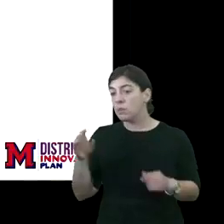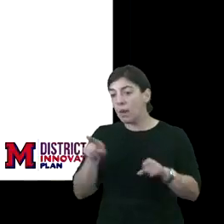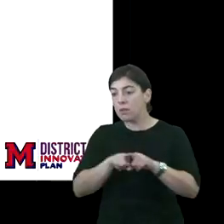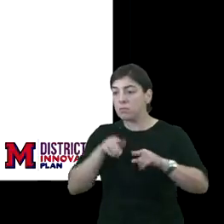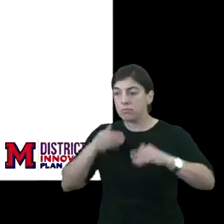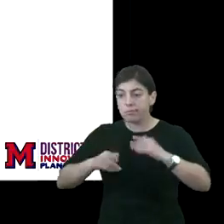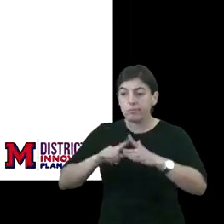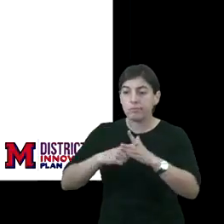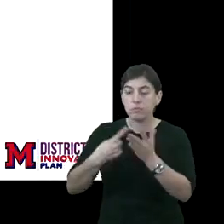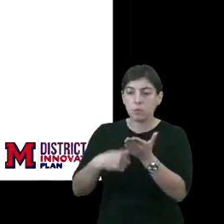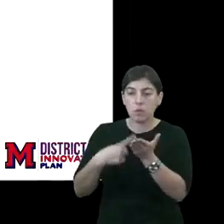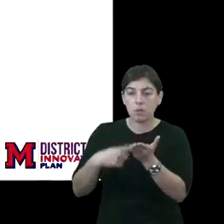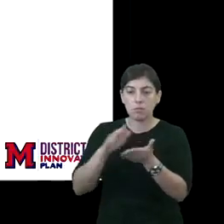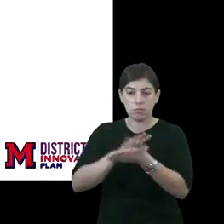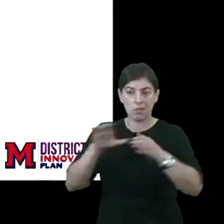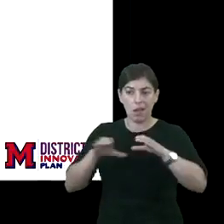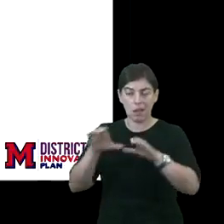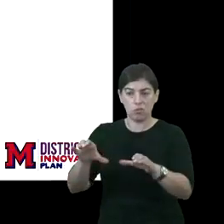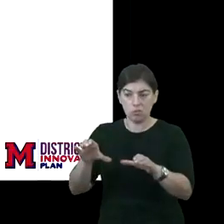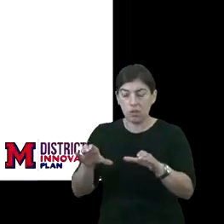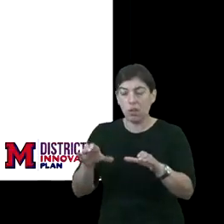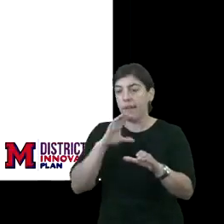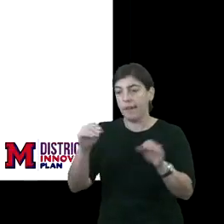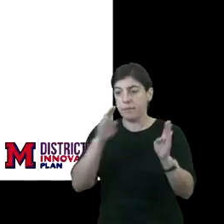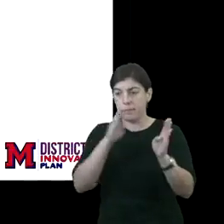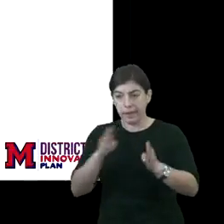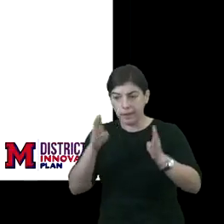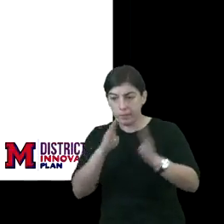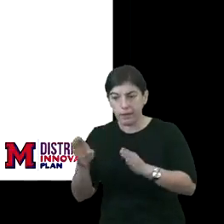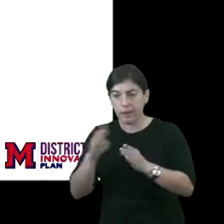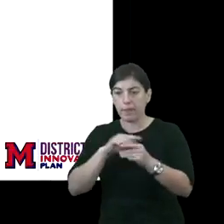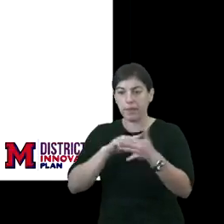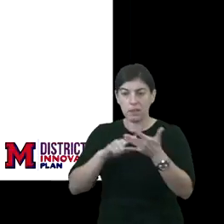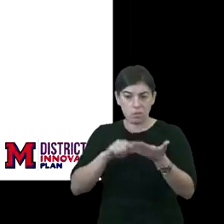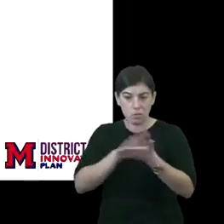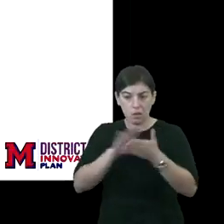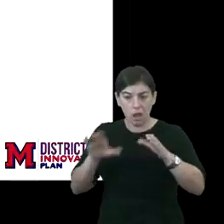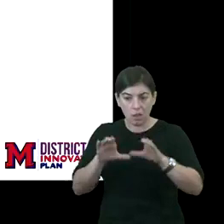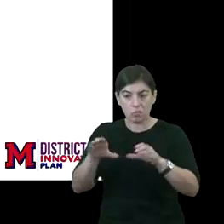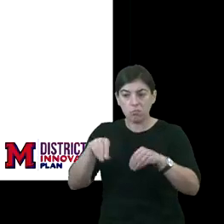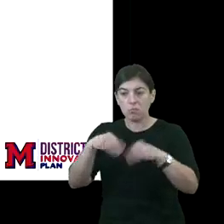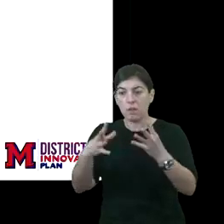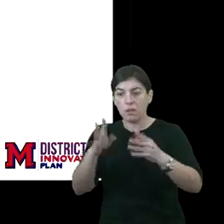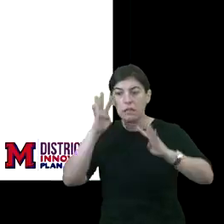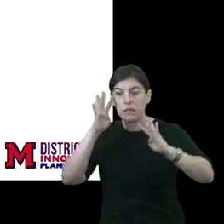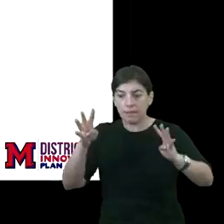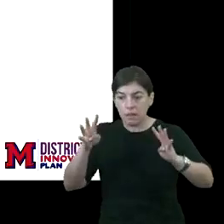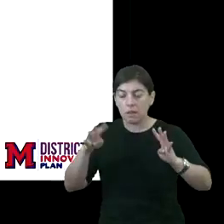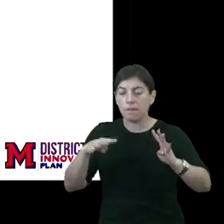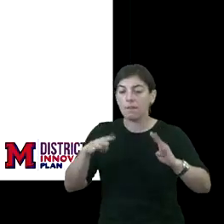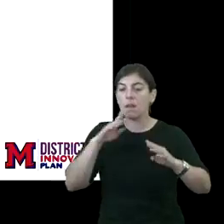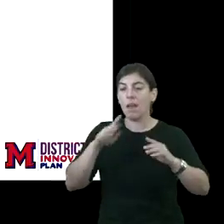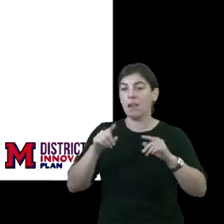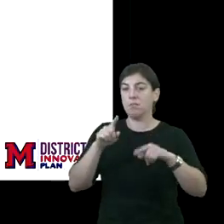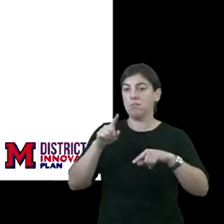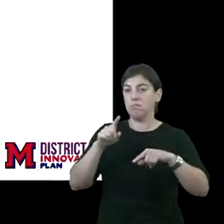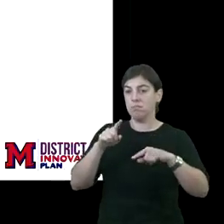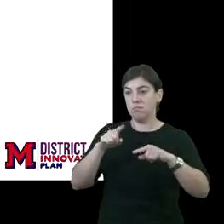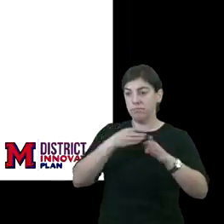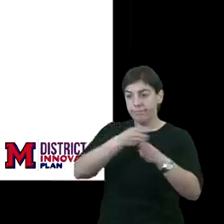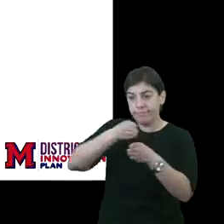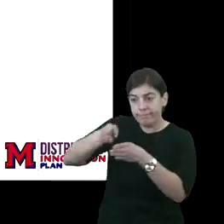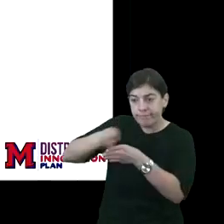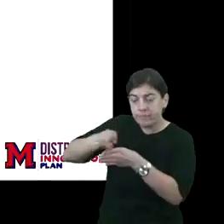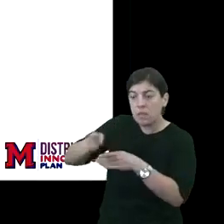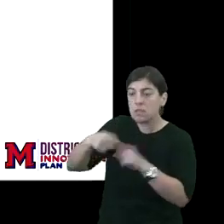we begin to talk about school actions and planning these school actions to provide innovative and differentiated, these are